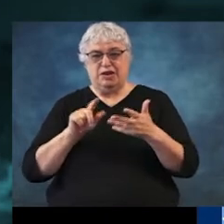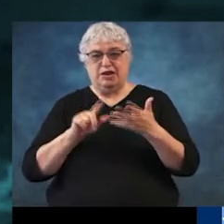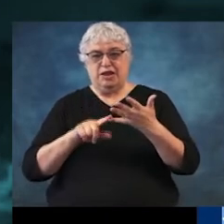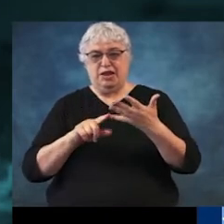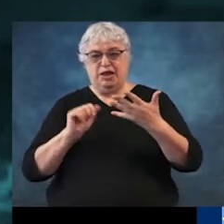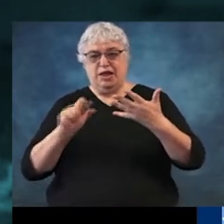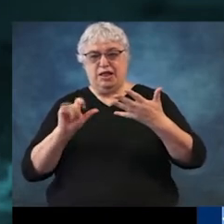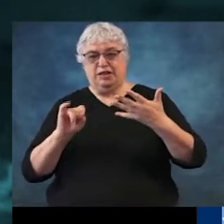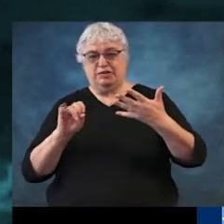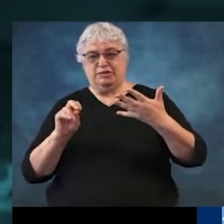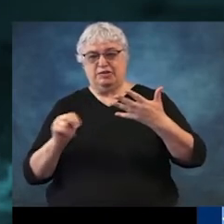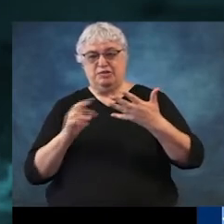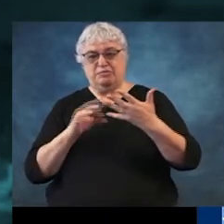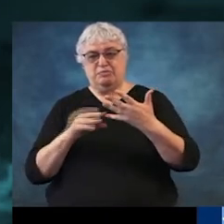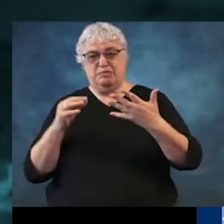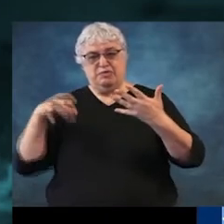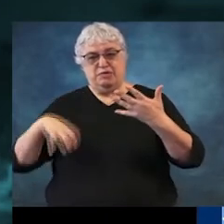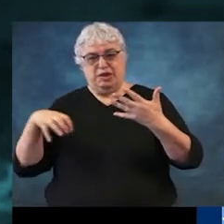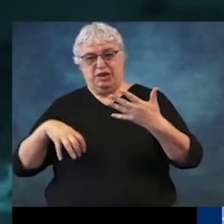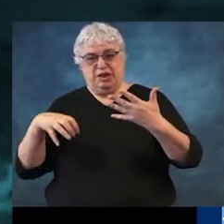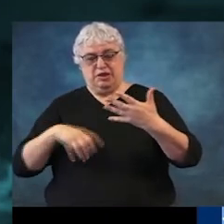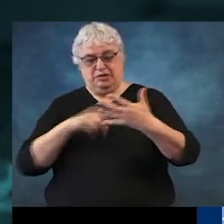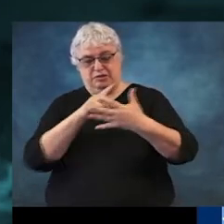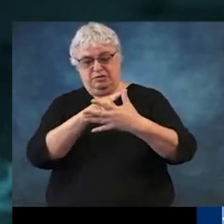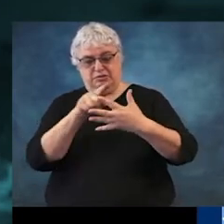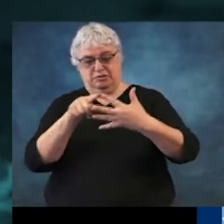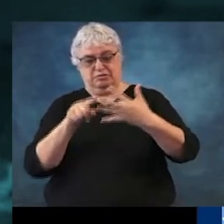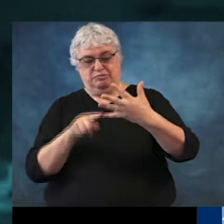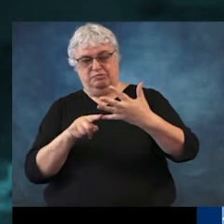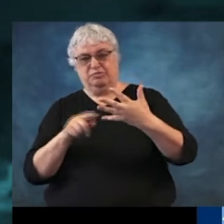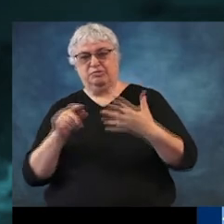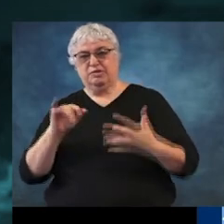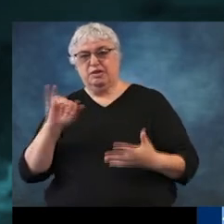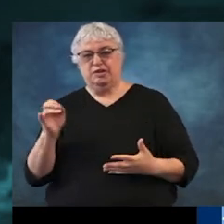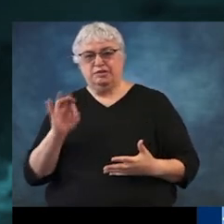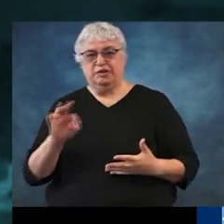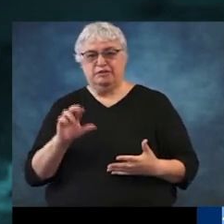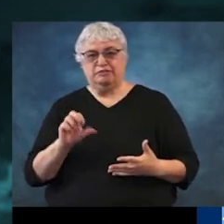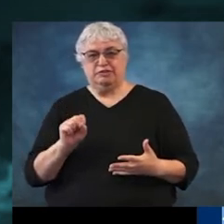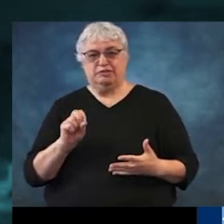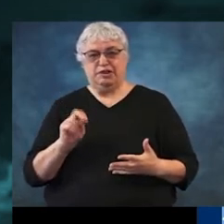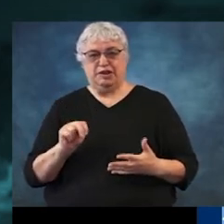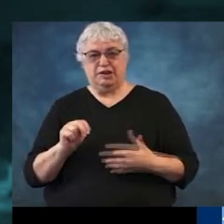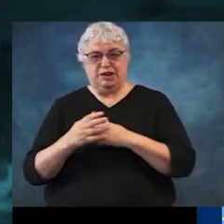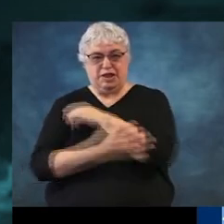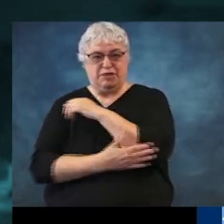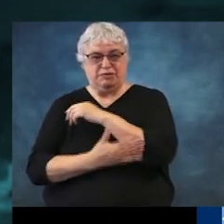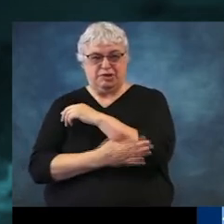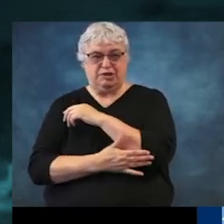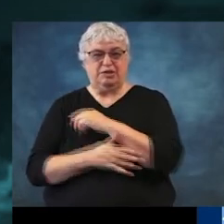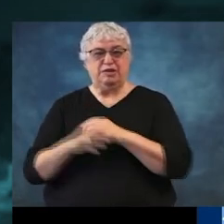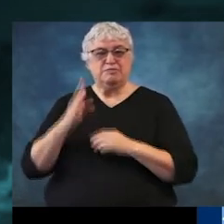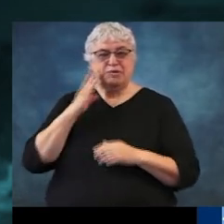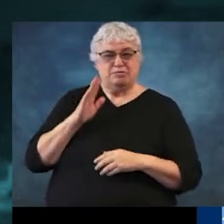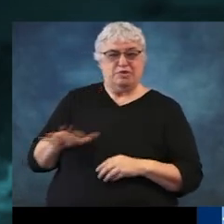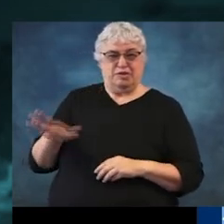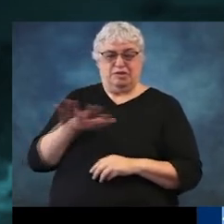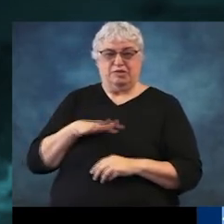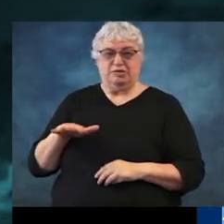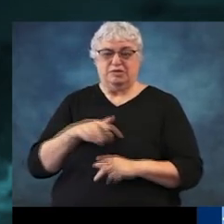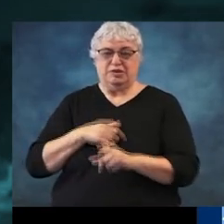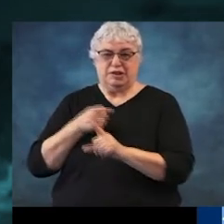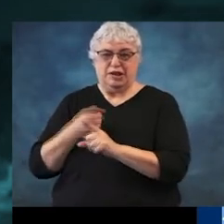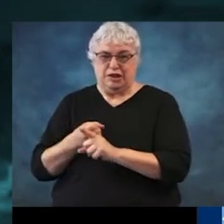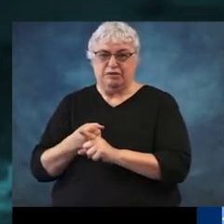for the wettest portions of those storms. So unfortunately, Jefferson County has really been an area that has been